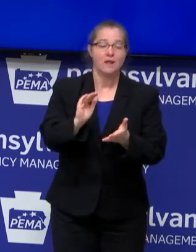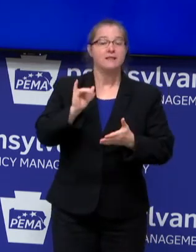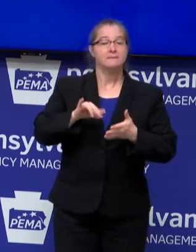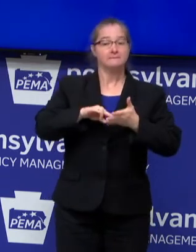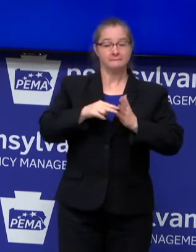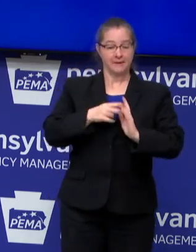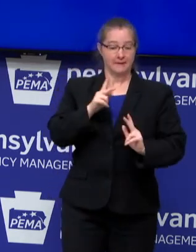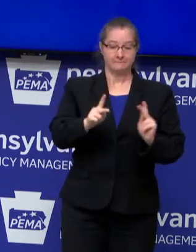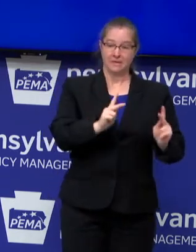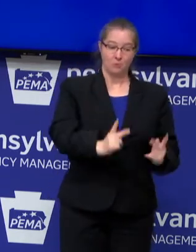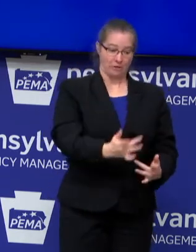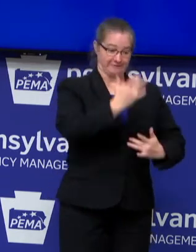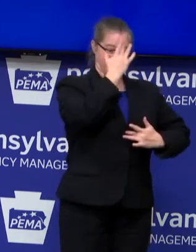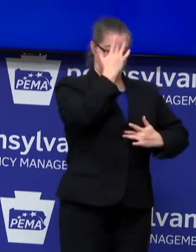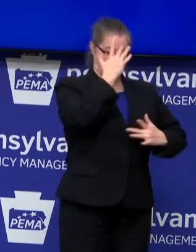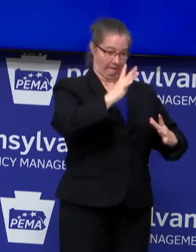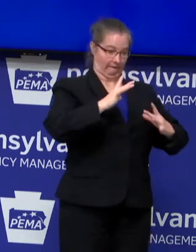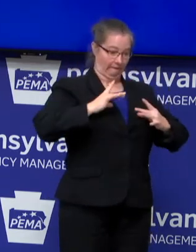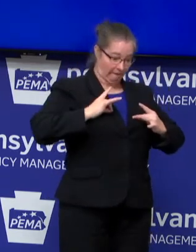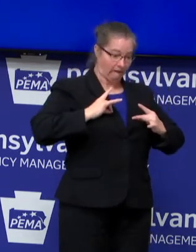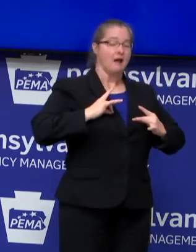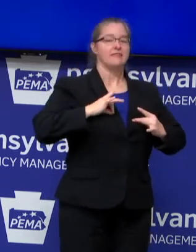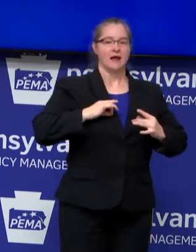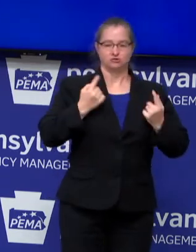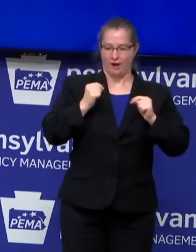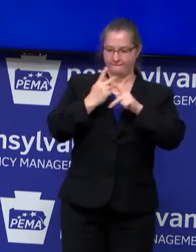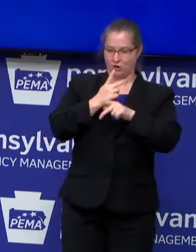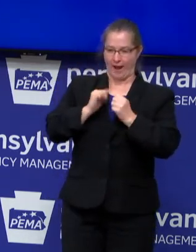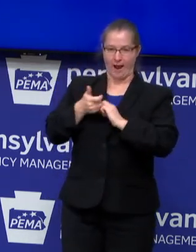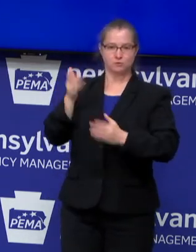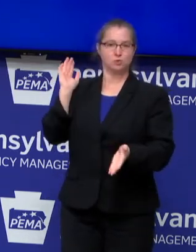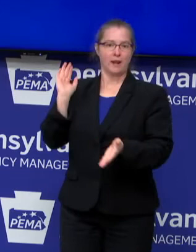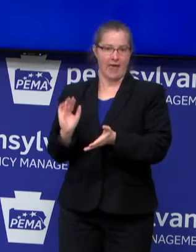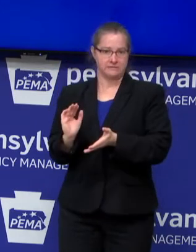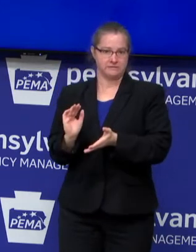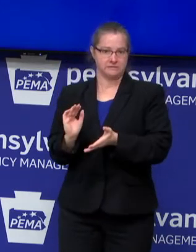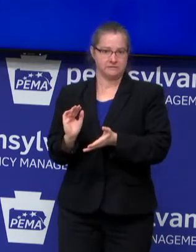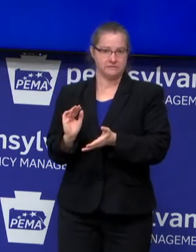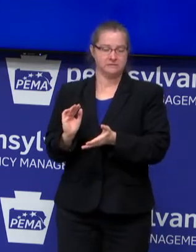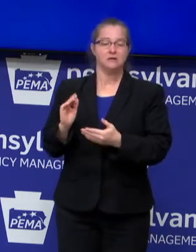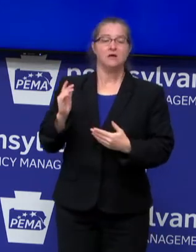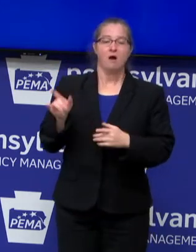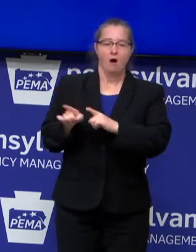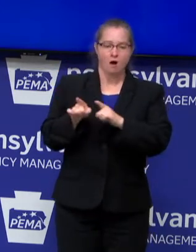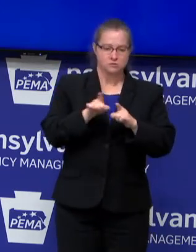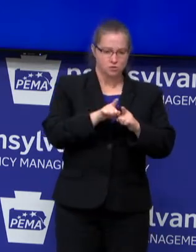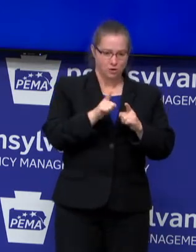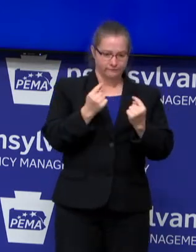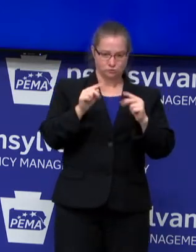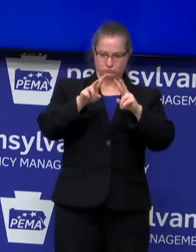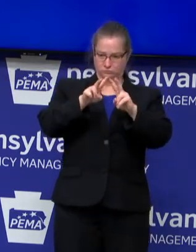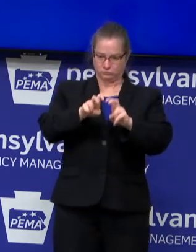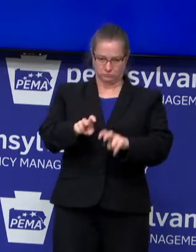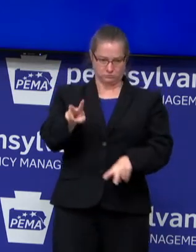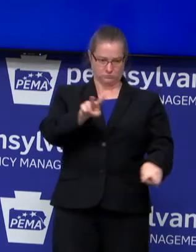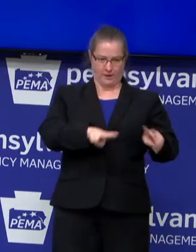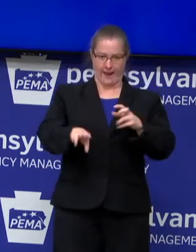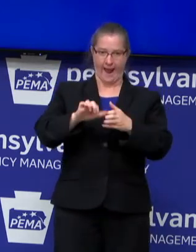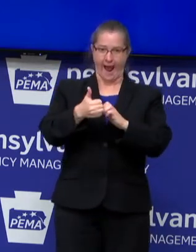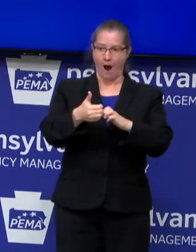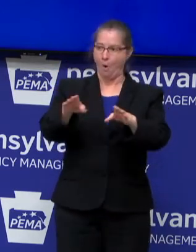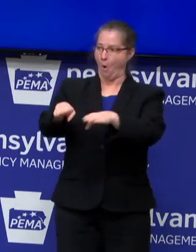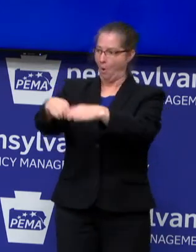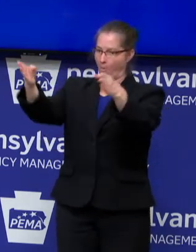infected and is being used to inform decisions on how best to open up the economy while still